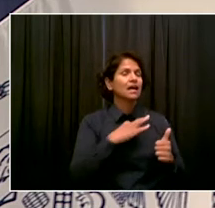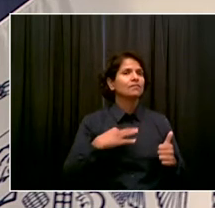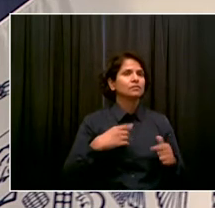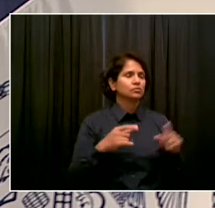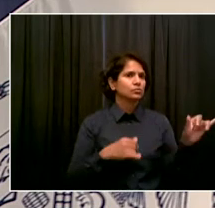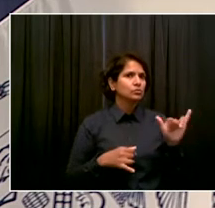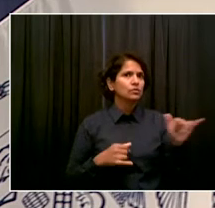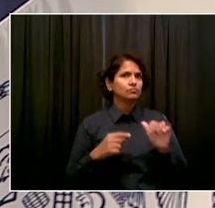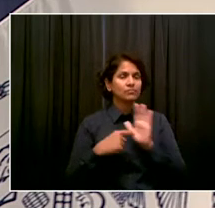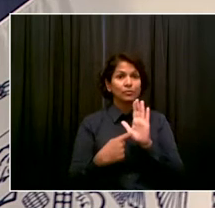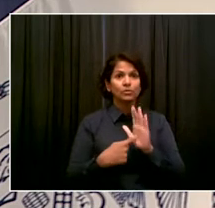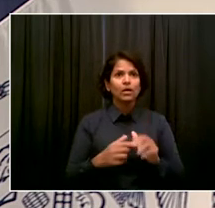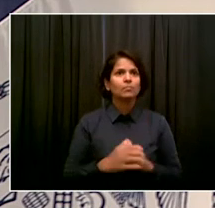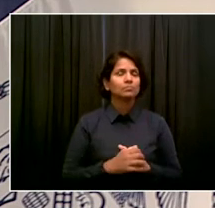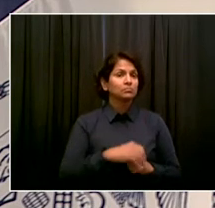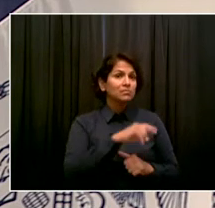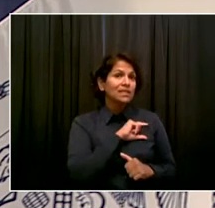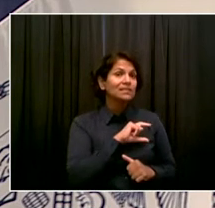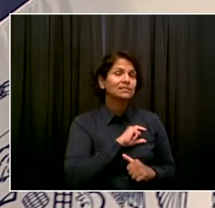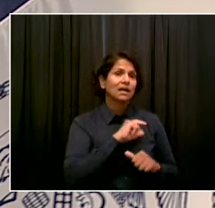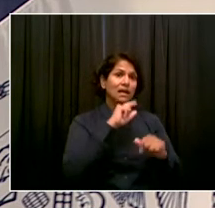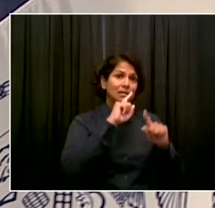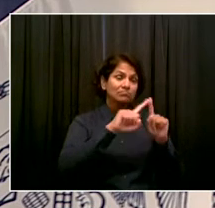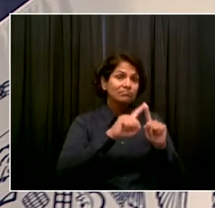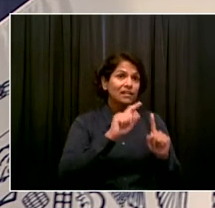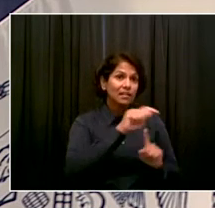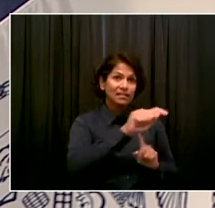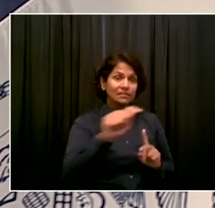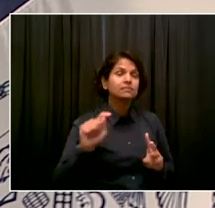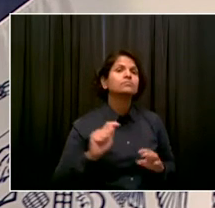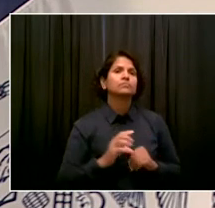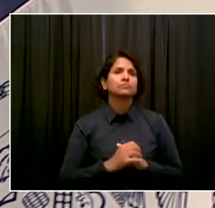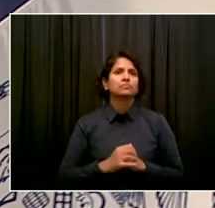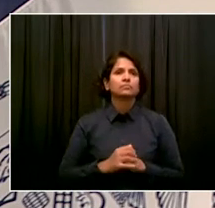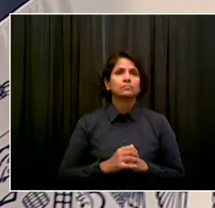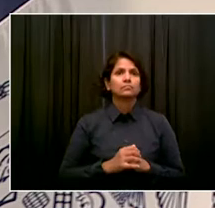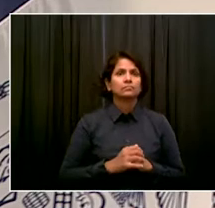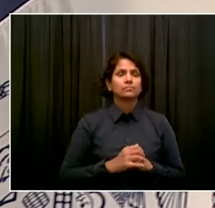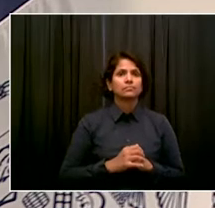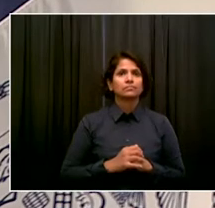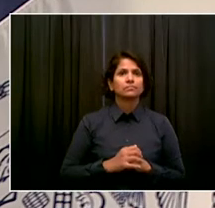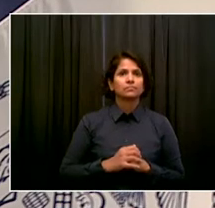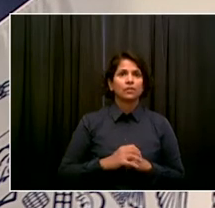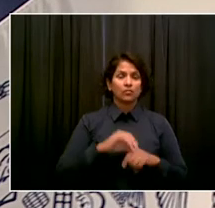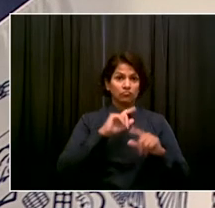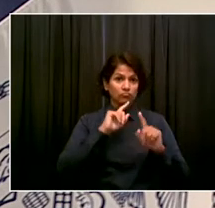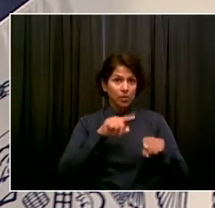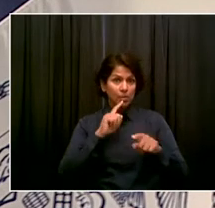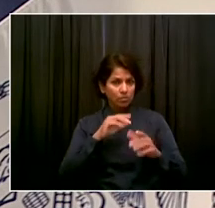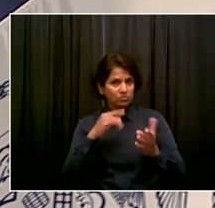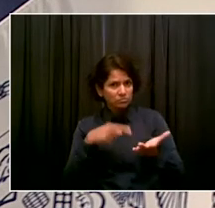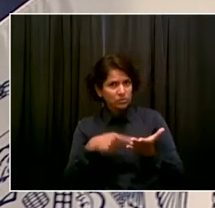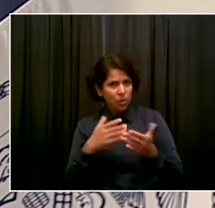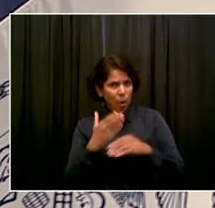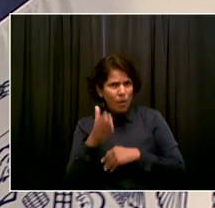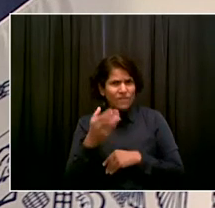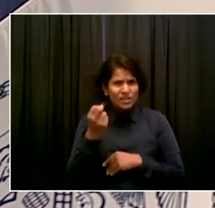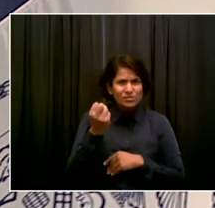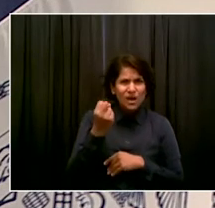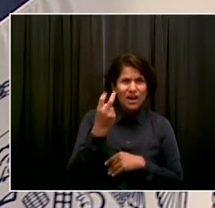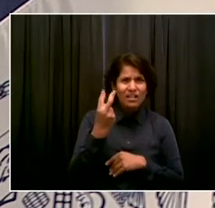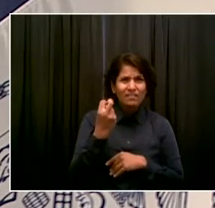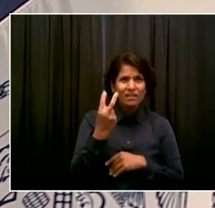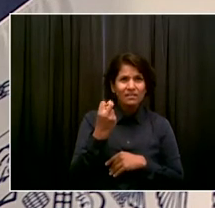outline nearly a dozen instances where they say they can confirm that the governor either sexually harassed staff or engaged in retaliatory